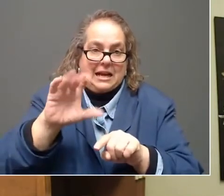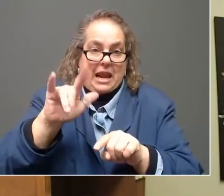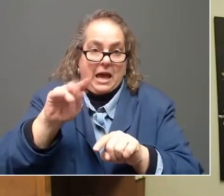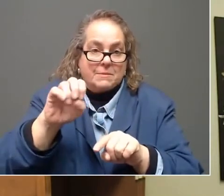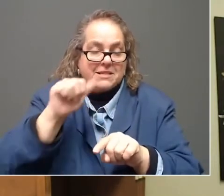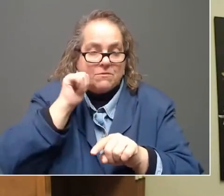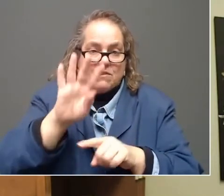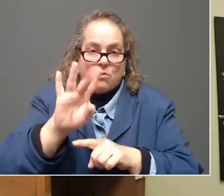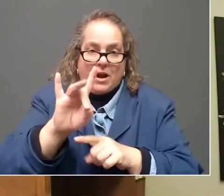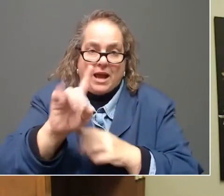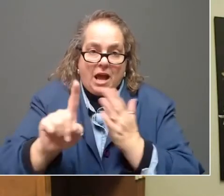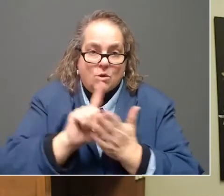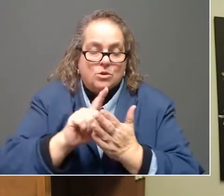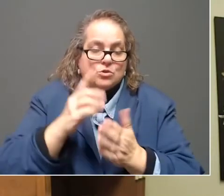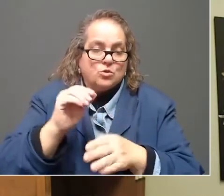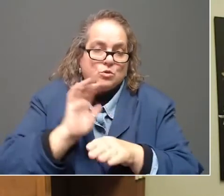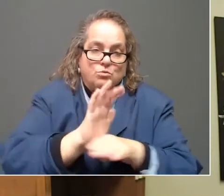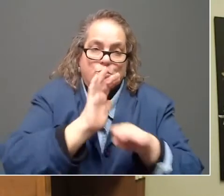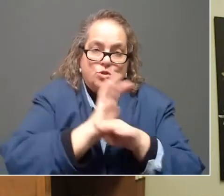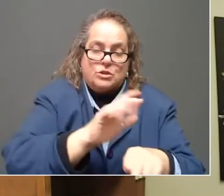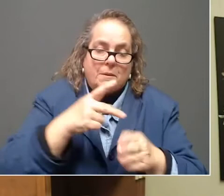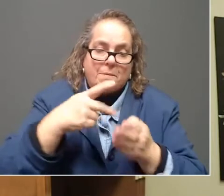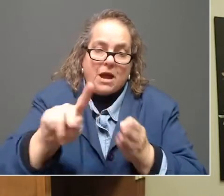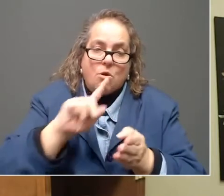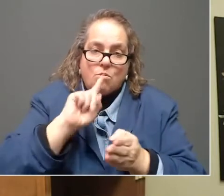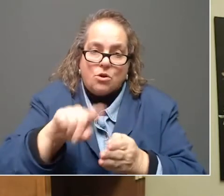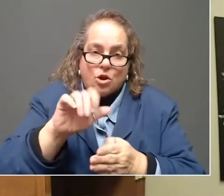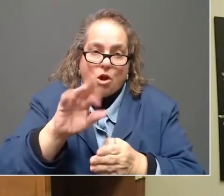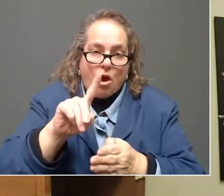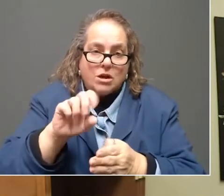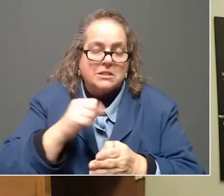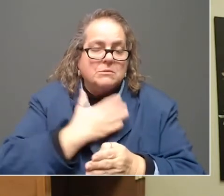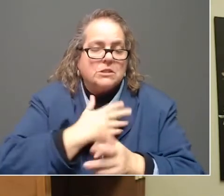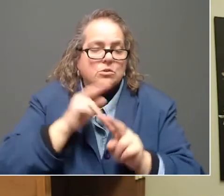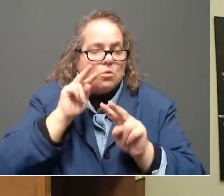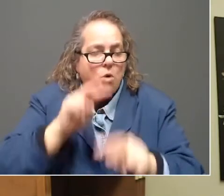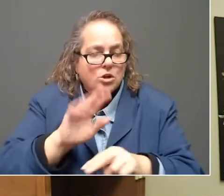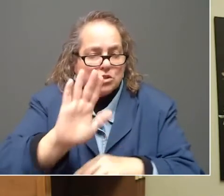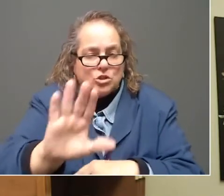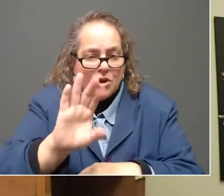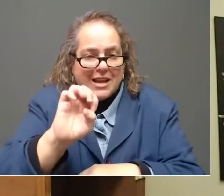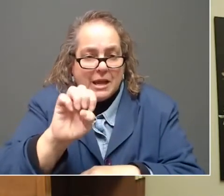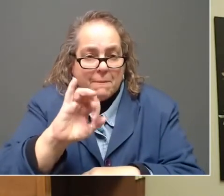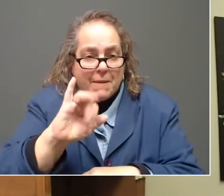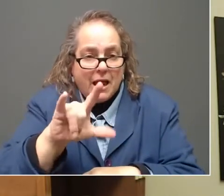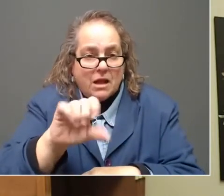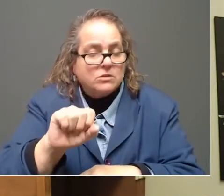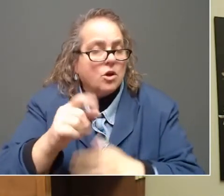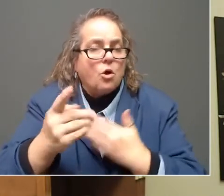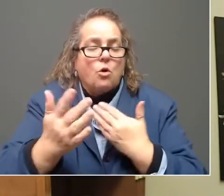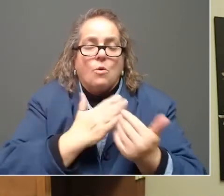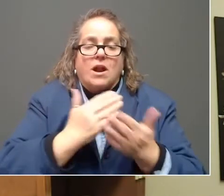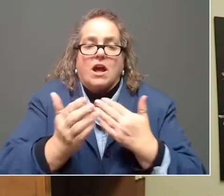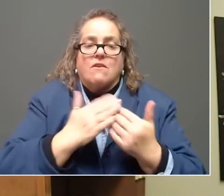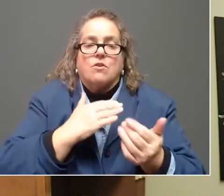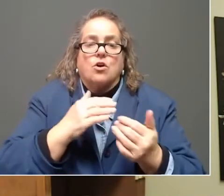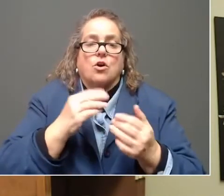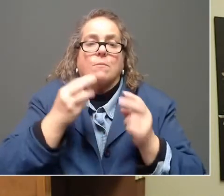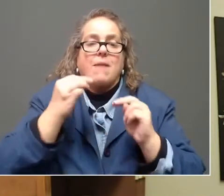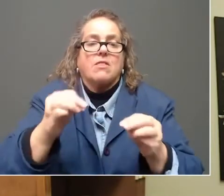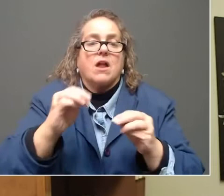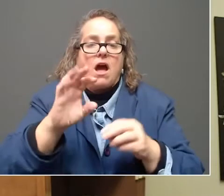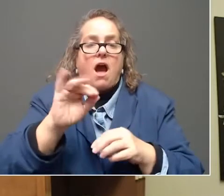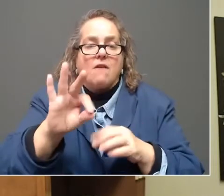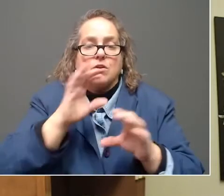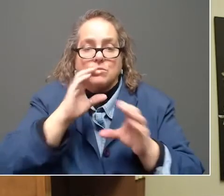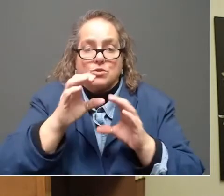out pay order cards. So please watch your emails or whatever method of communication you have listed on your claim and watch the summary